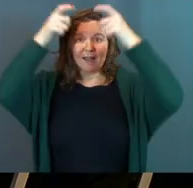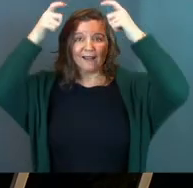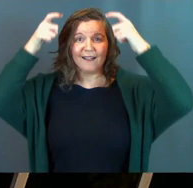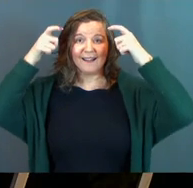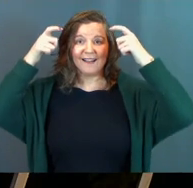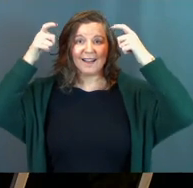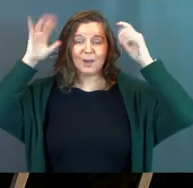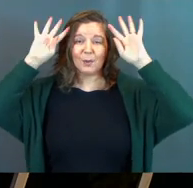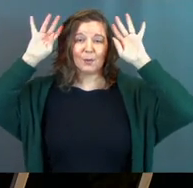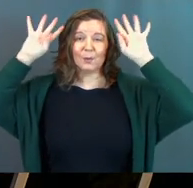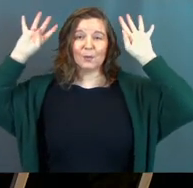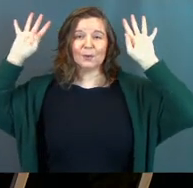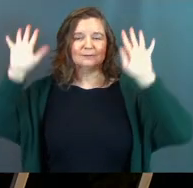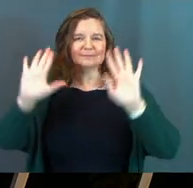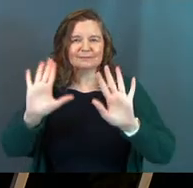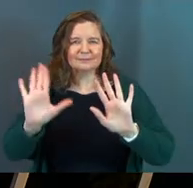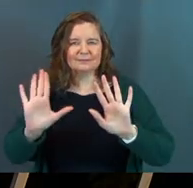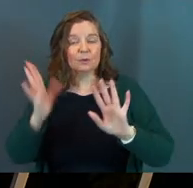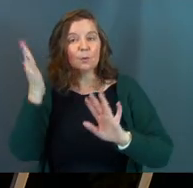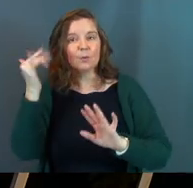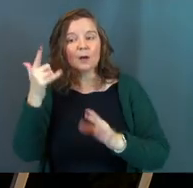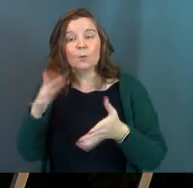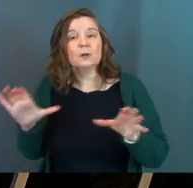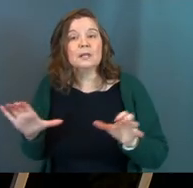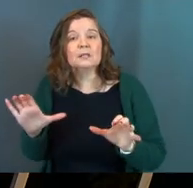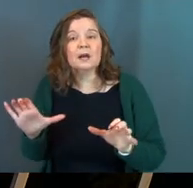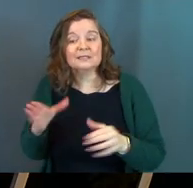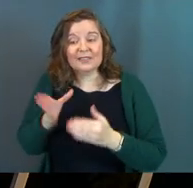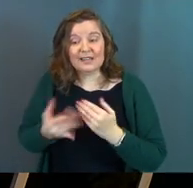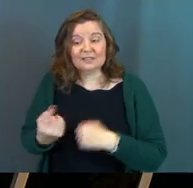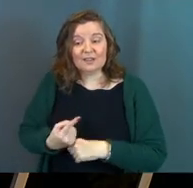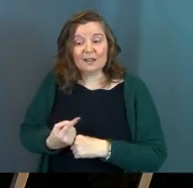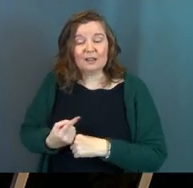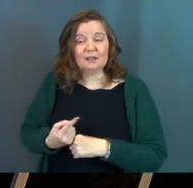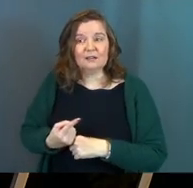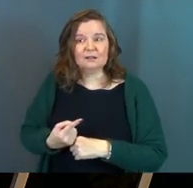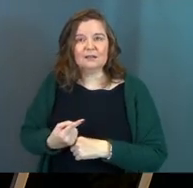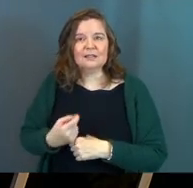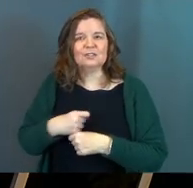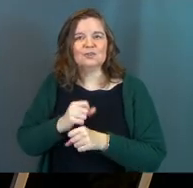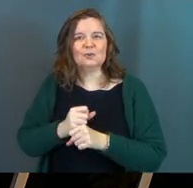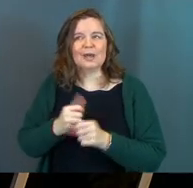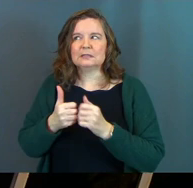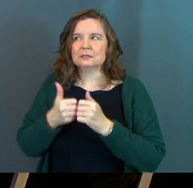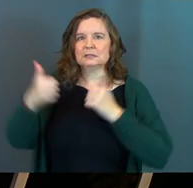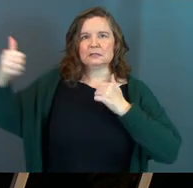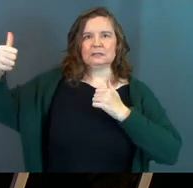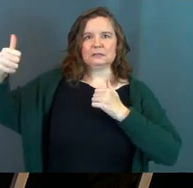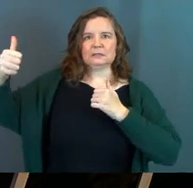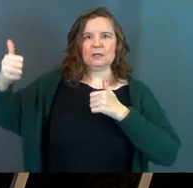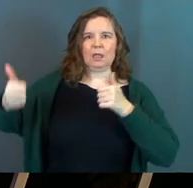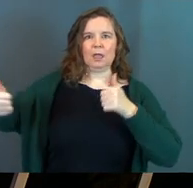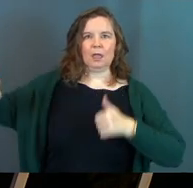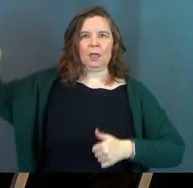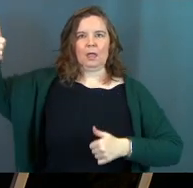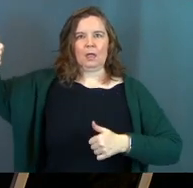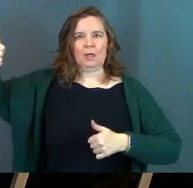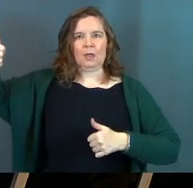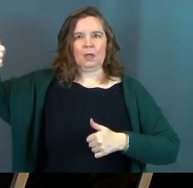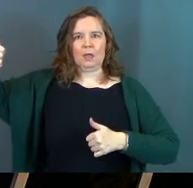around the heads because what that does at the end of the day is it creates distance between us and the Savior.